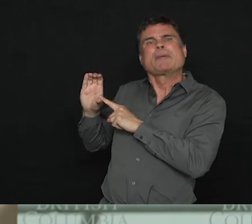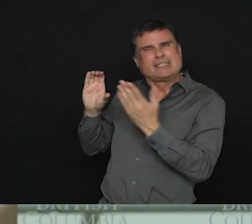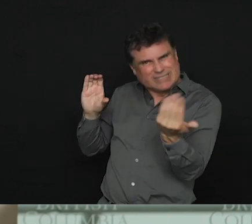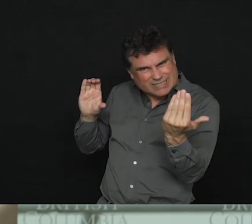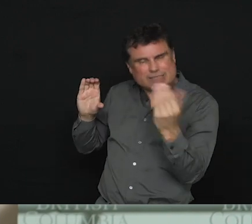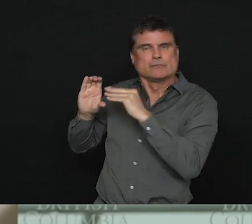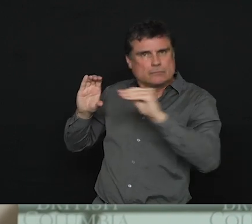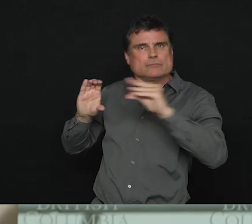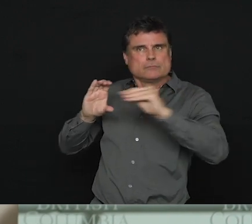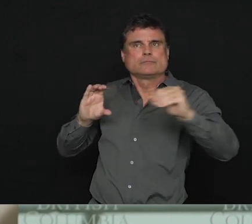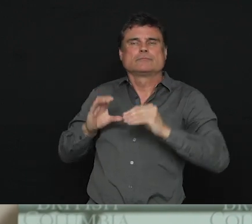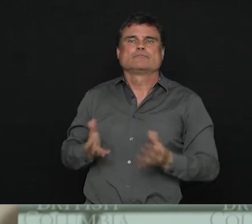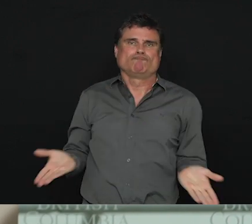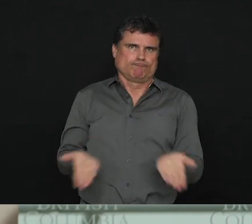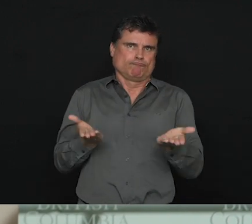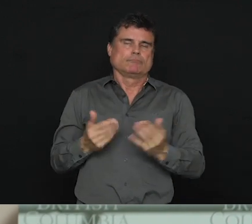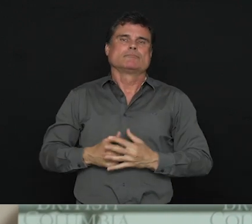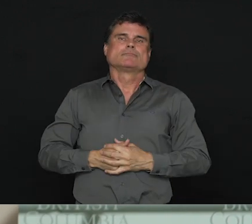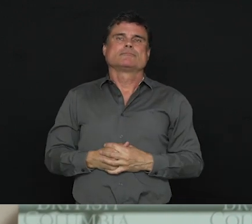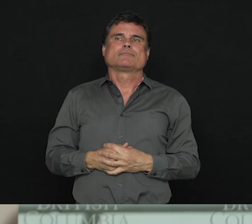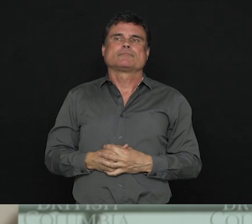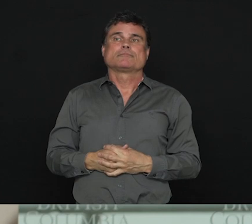follow-up as well, you could queue up again.